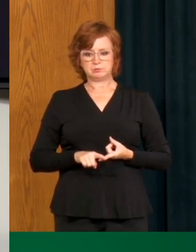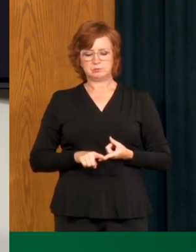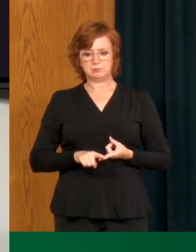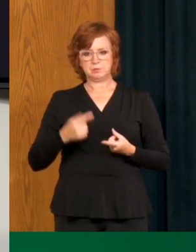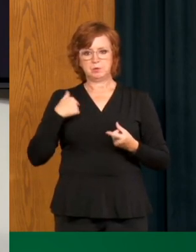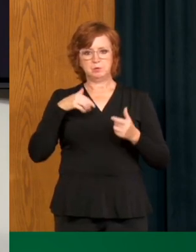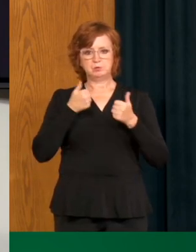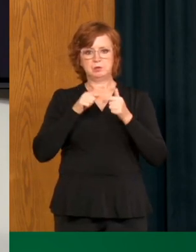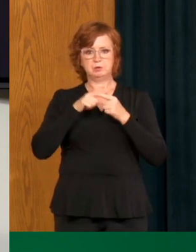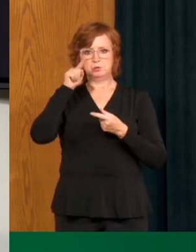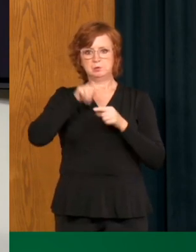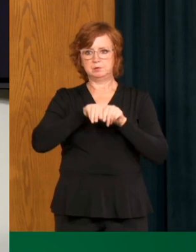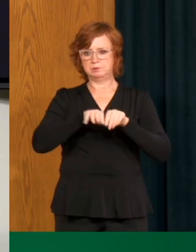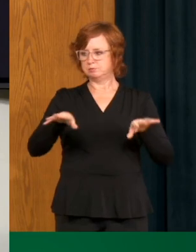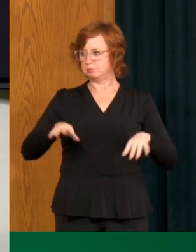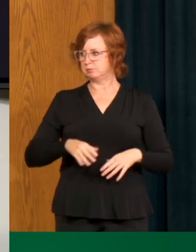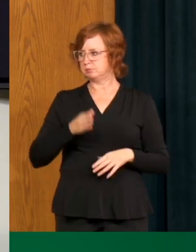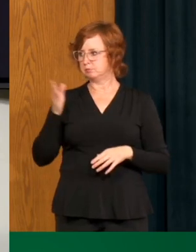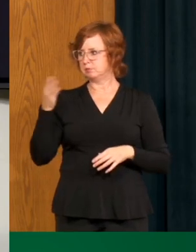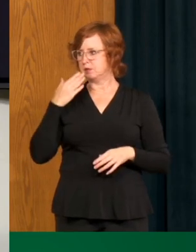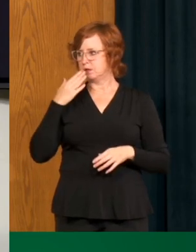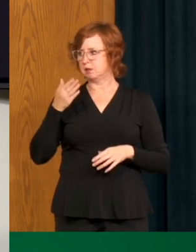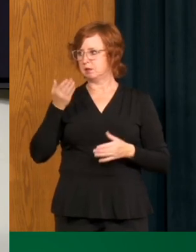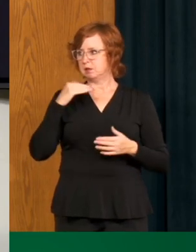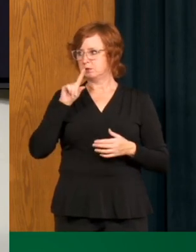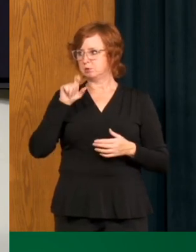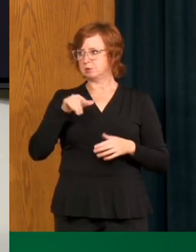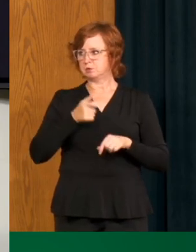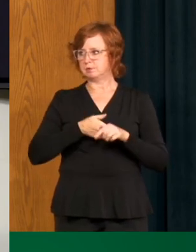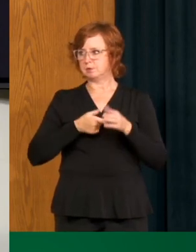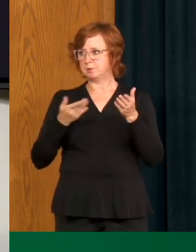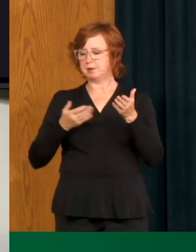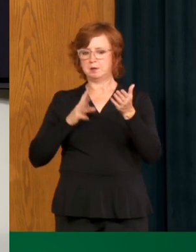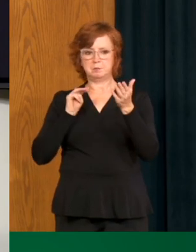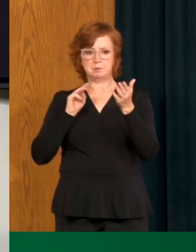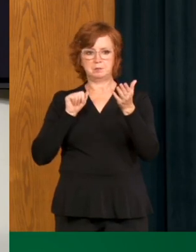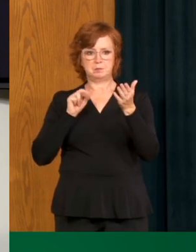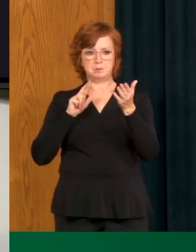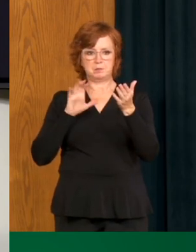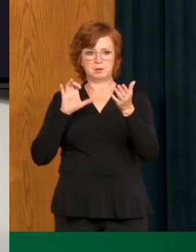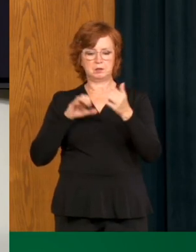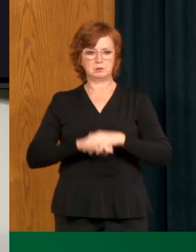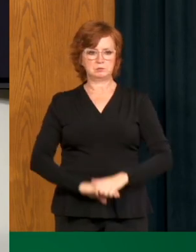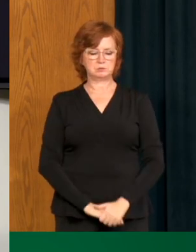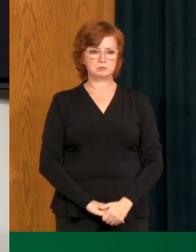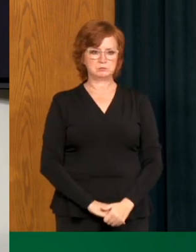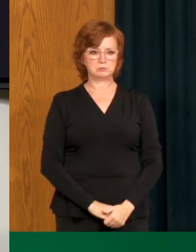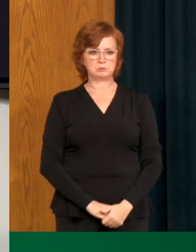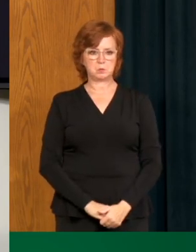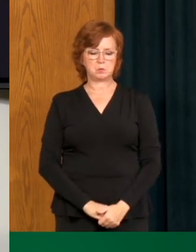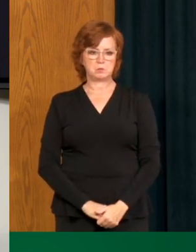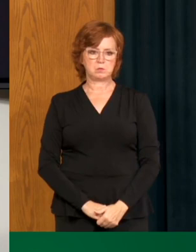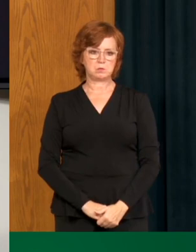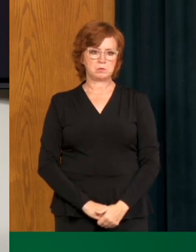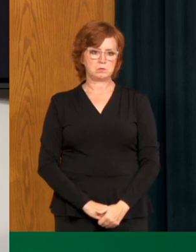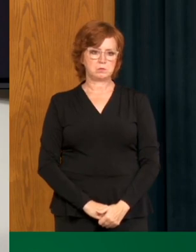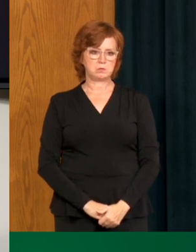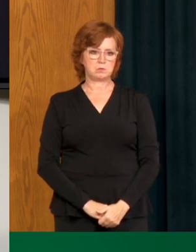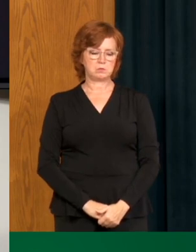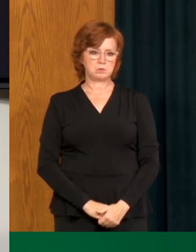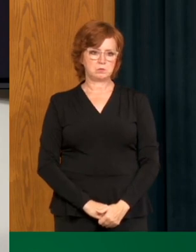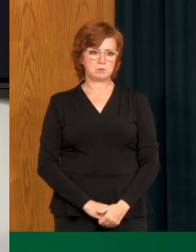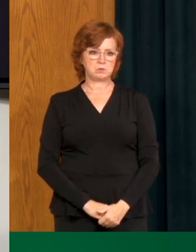first place. Thank you. We'll take our next question from the room. Mark. Mr. Premier, what's your reaction to the